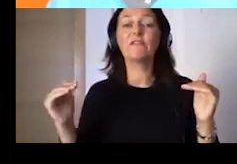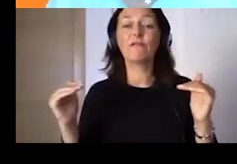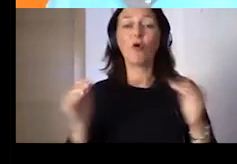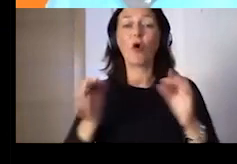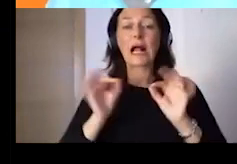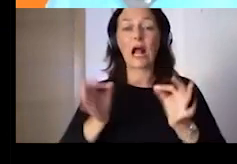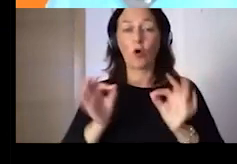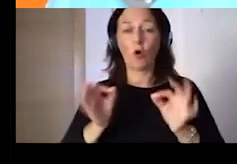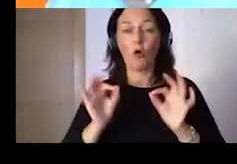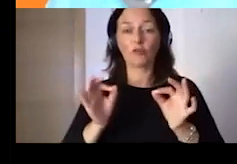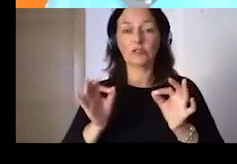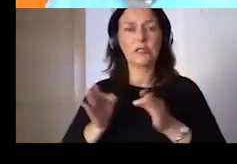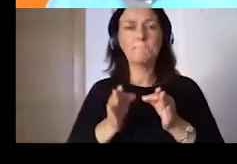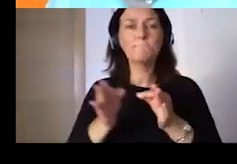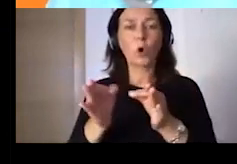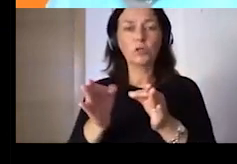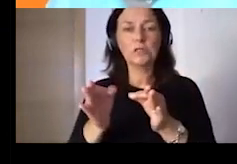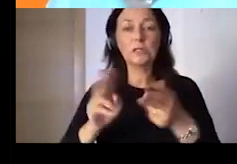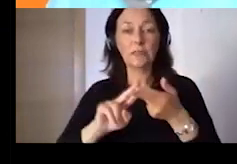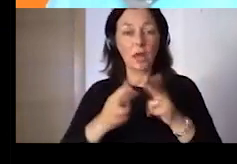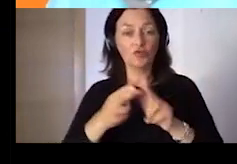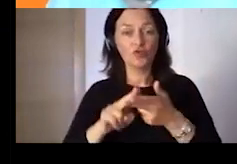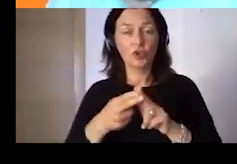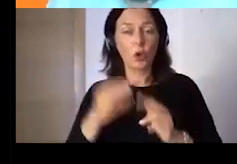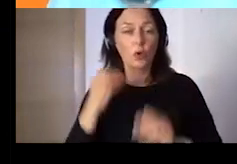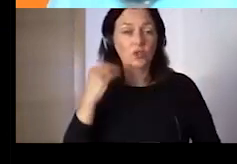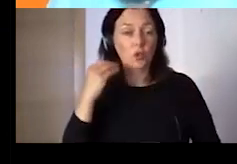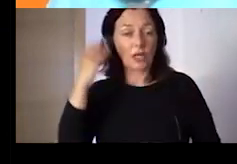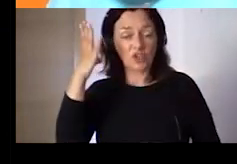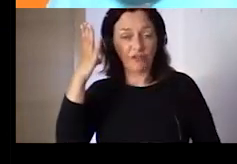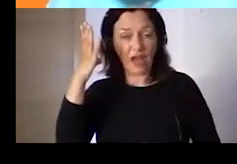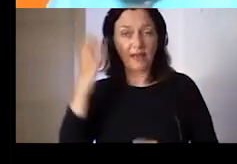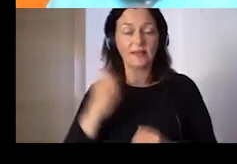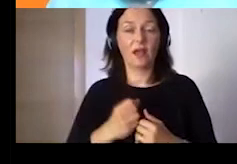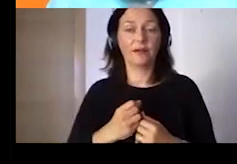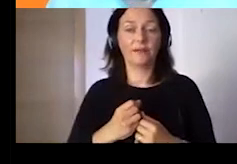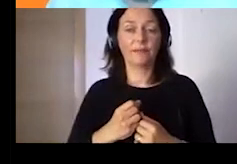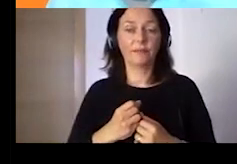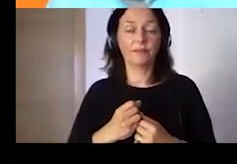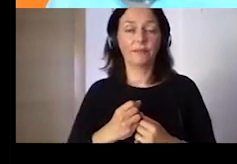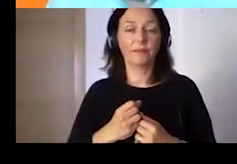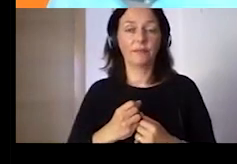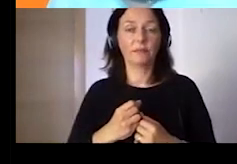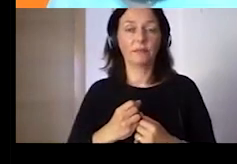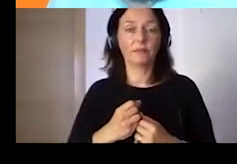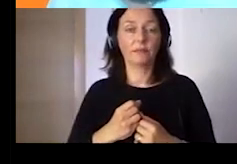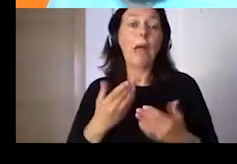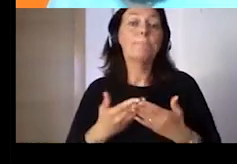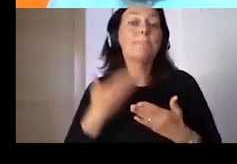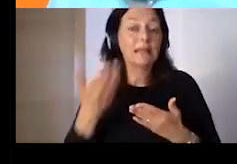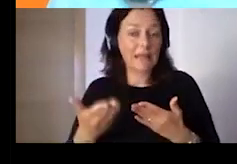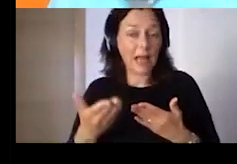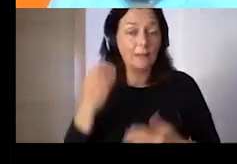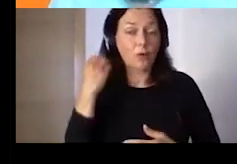proposing a training that answers specific